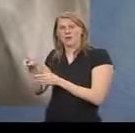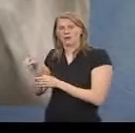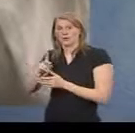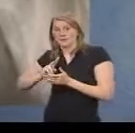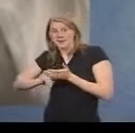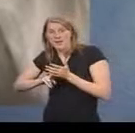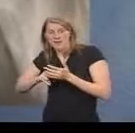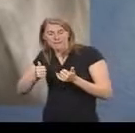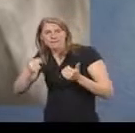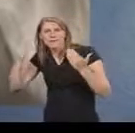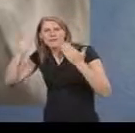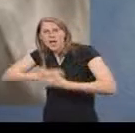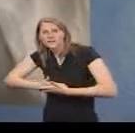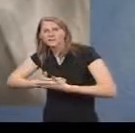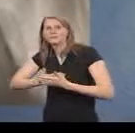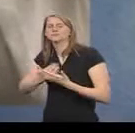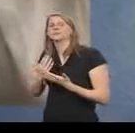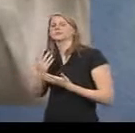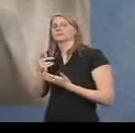to spirit him out of there.